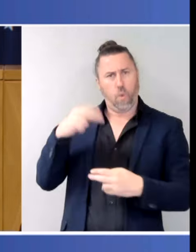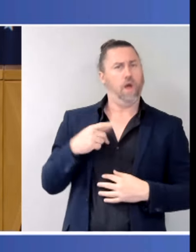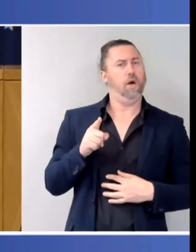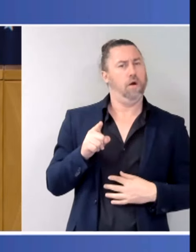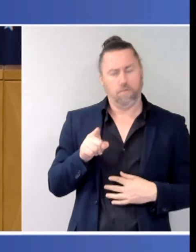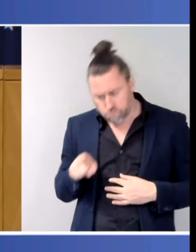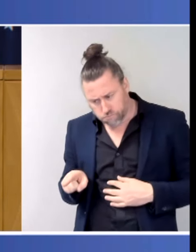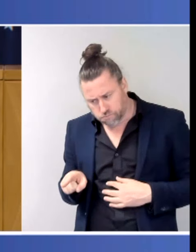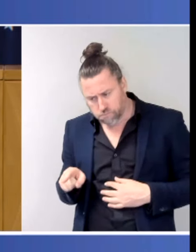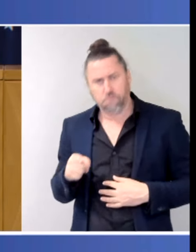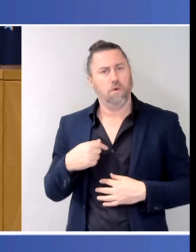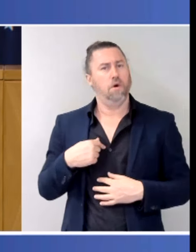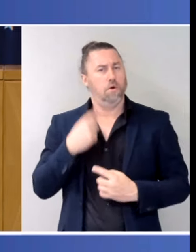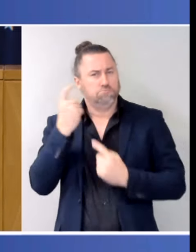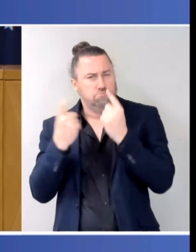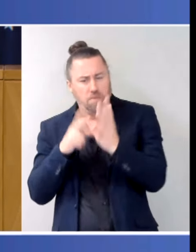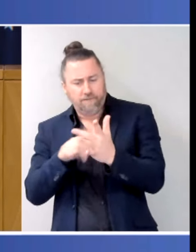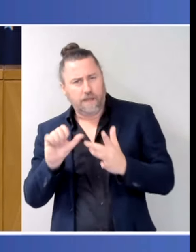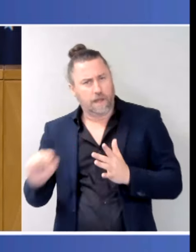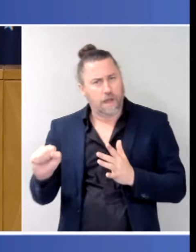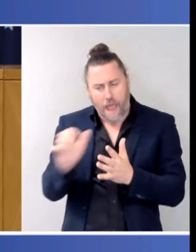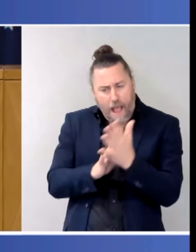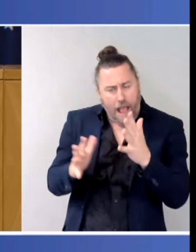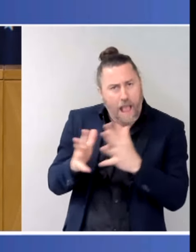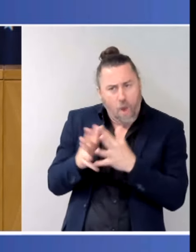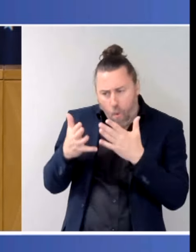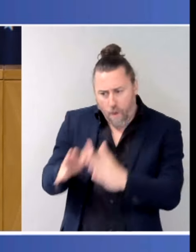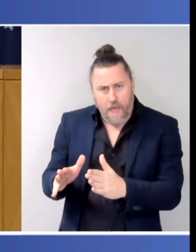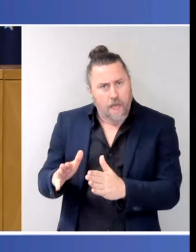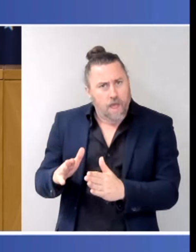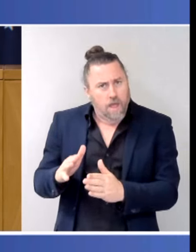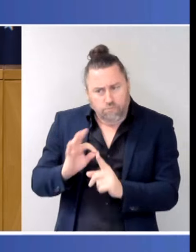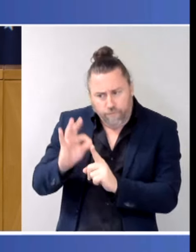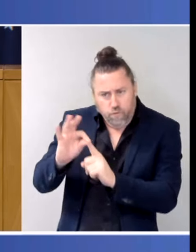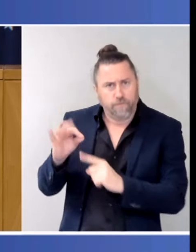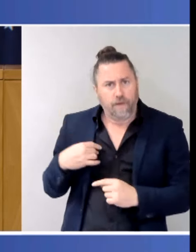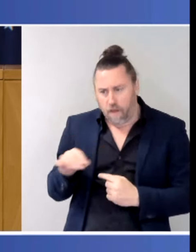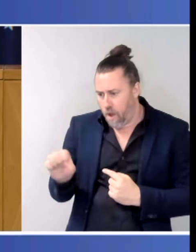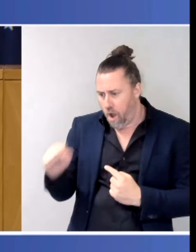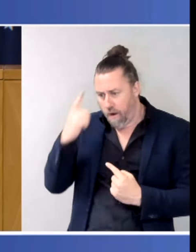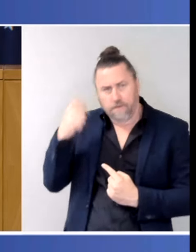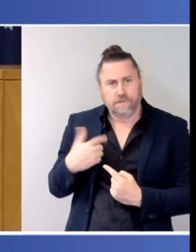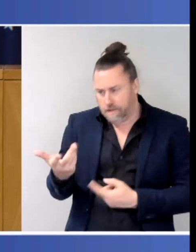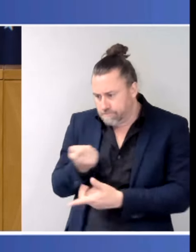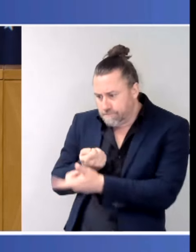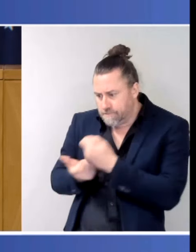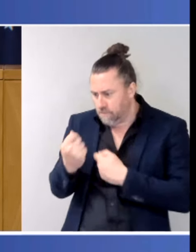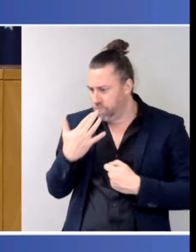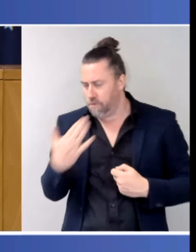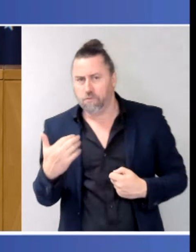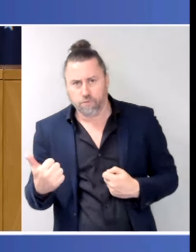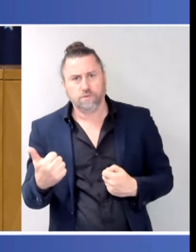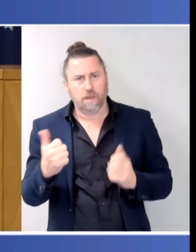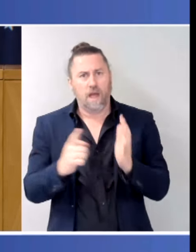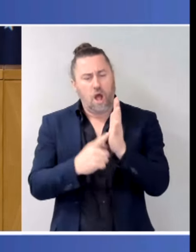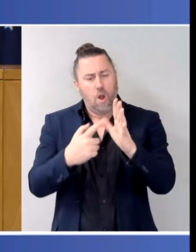state and that change needs to happen. Part of it's money. Part of it's law change. But a massive element of reform